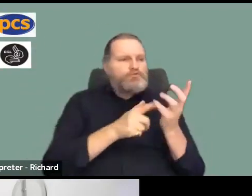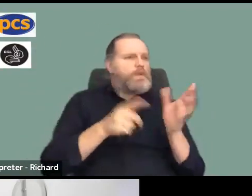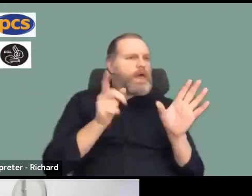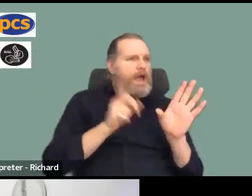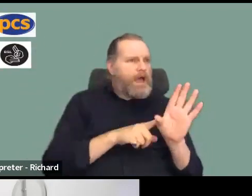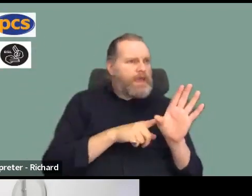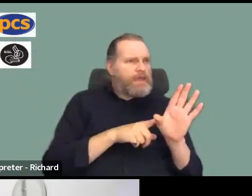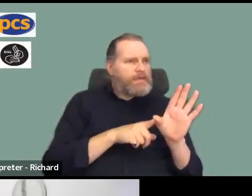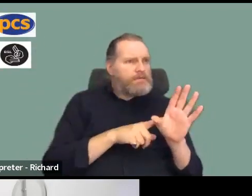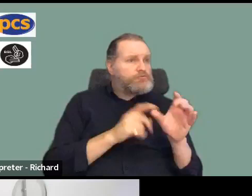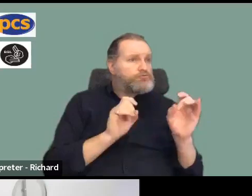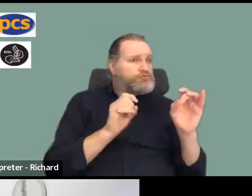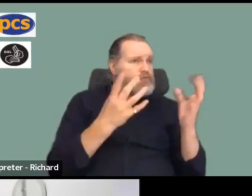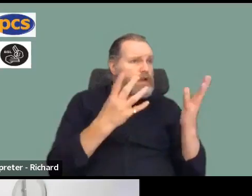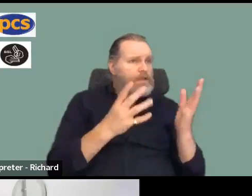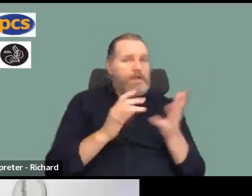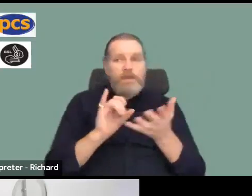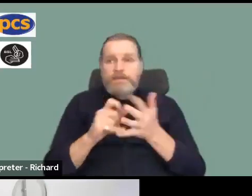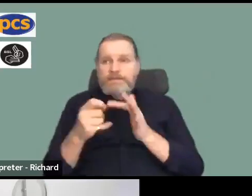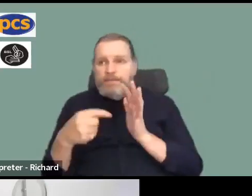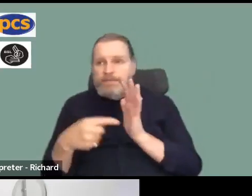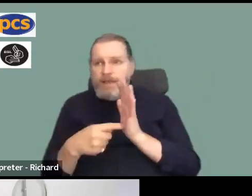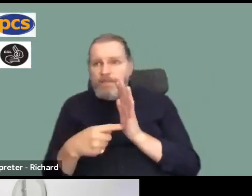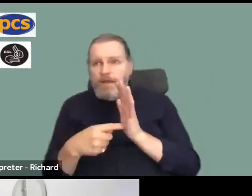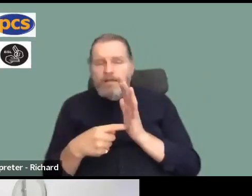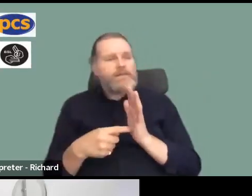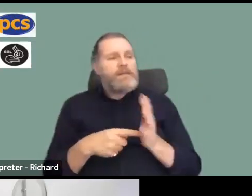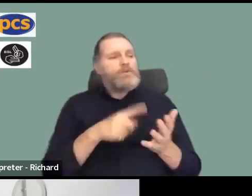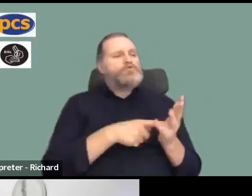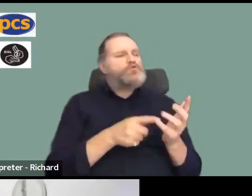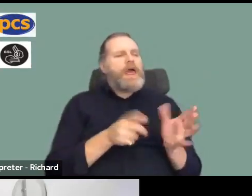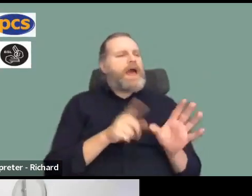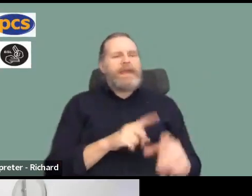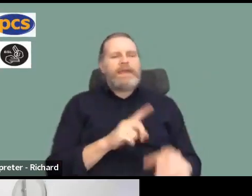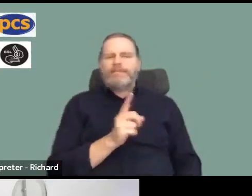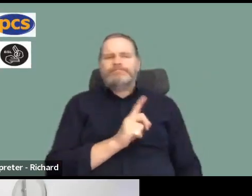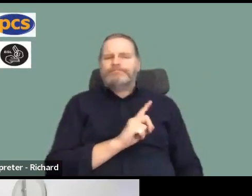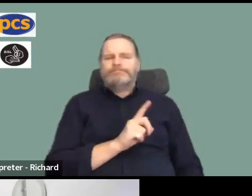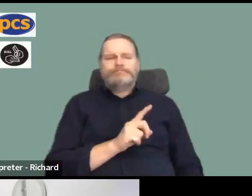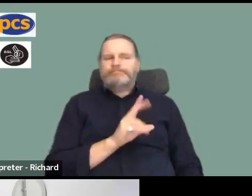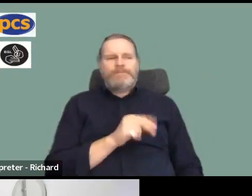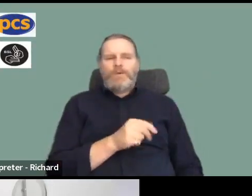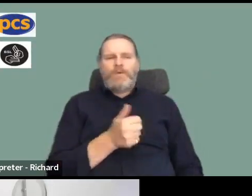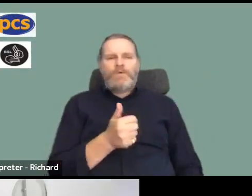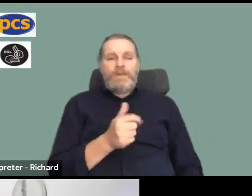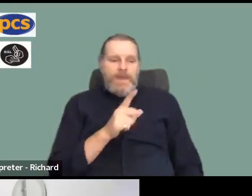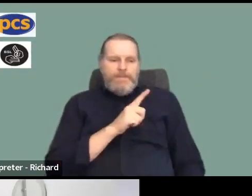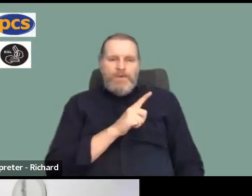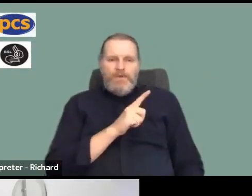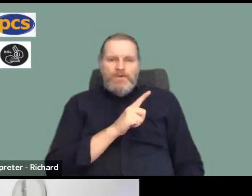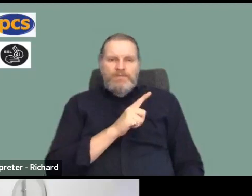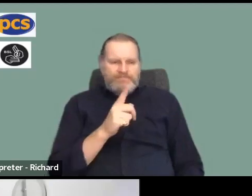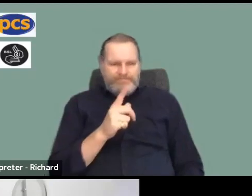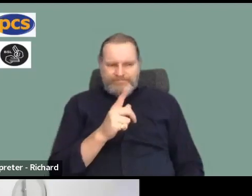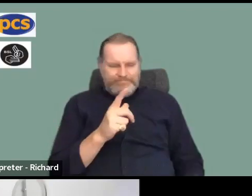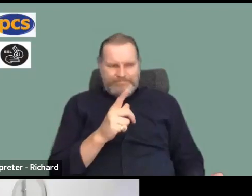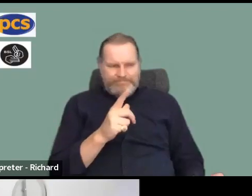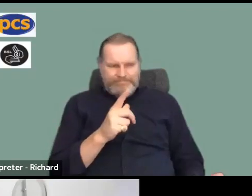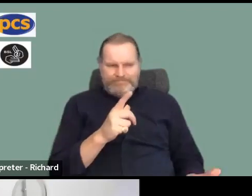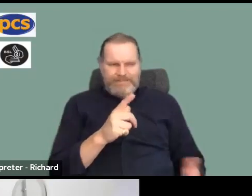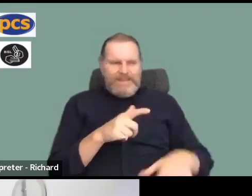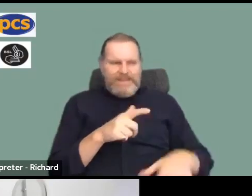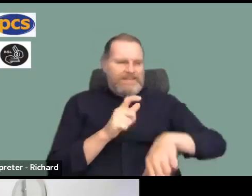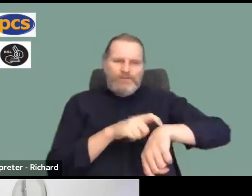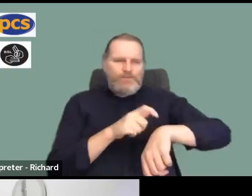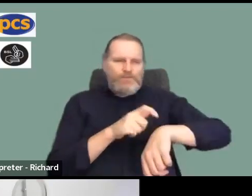And the proposal to ballot in July got hardly any votes at all, precisely, I think, because most reps realised we didn't need the time to make sure that we